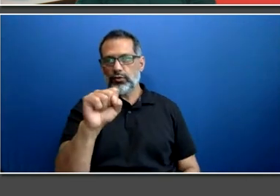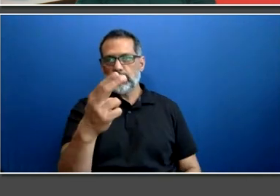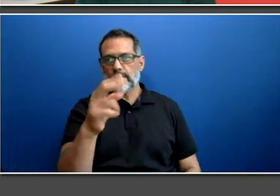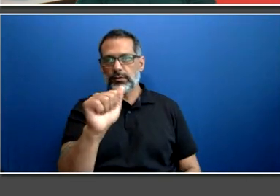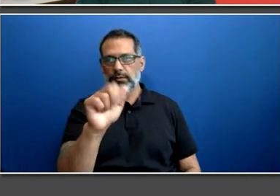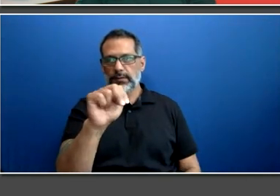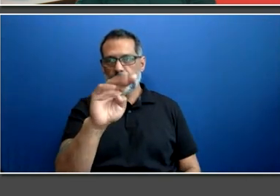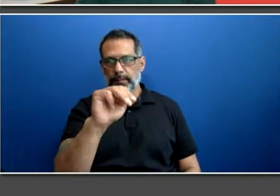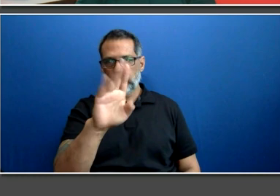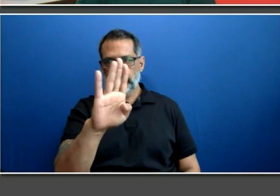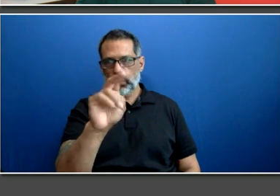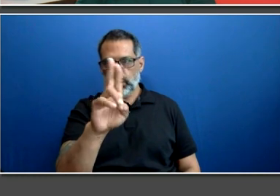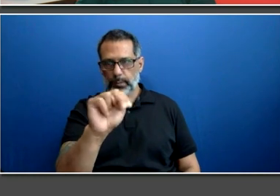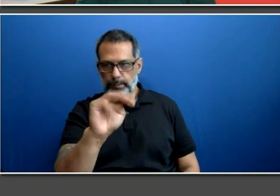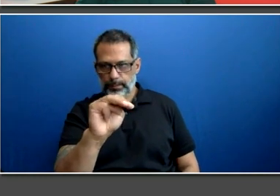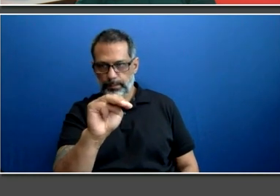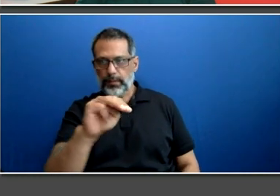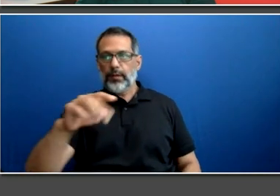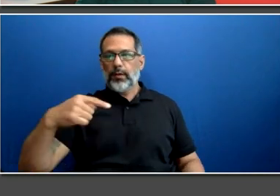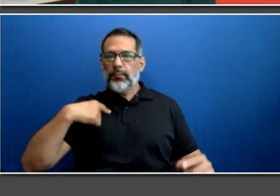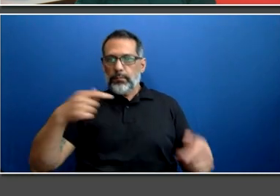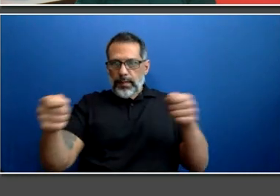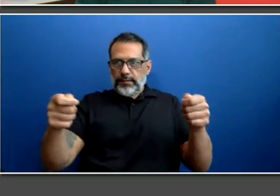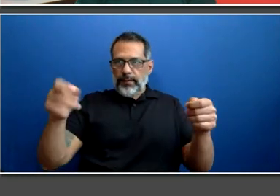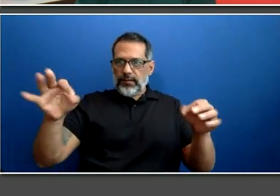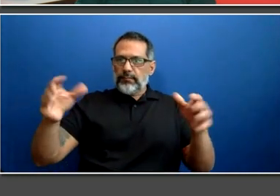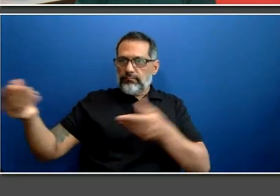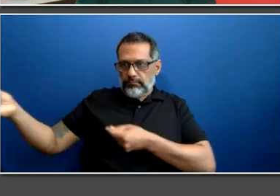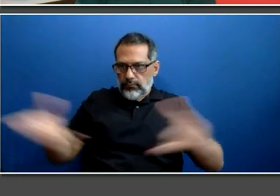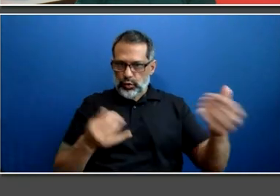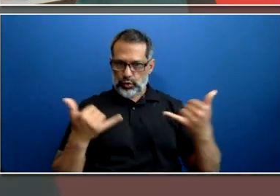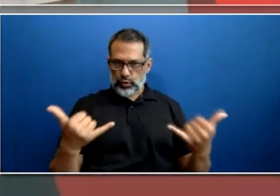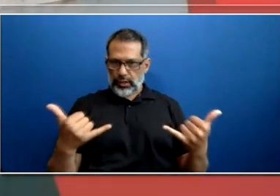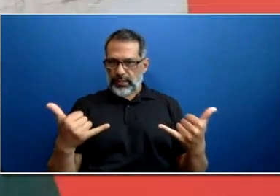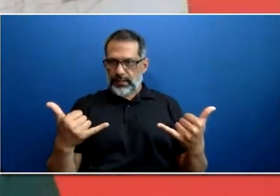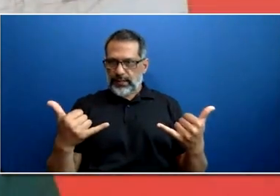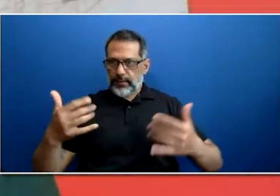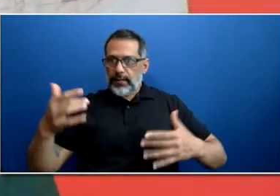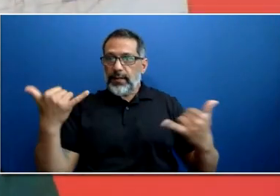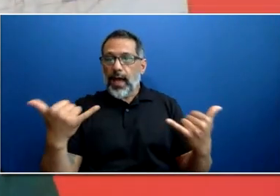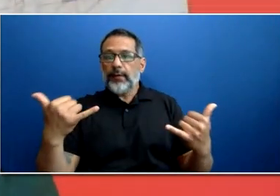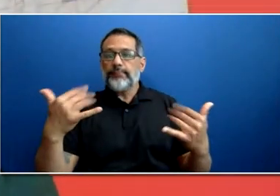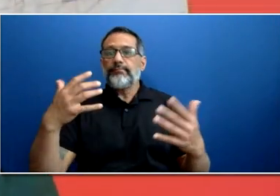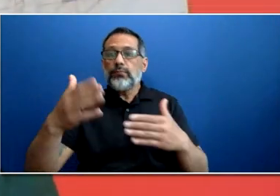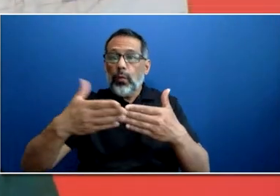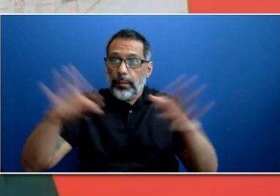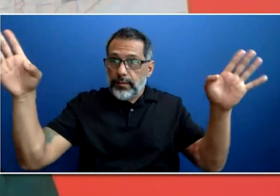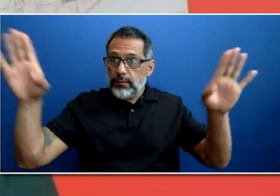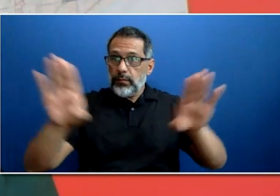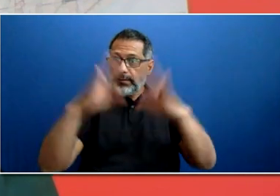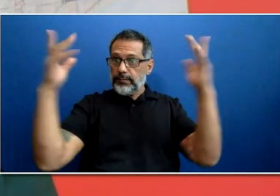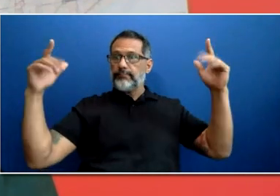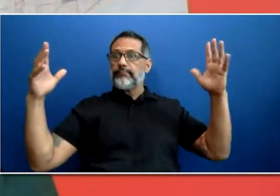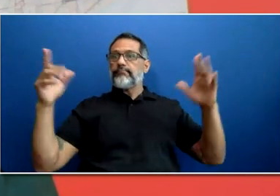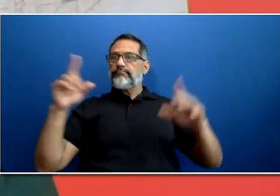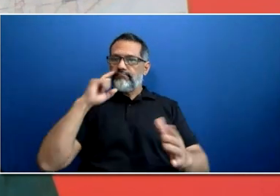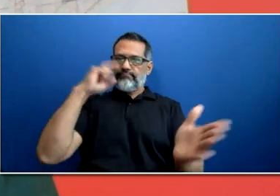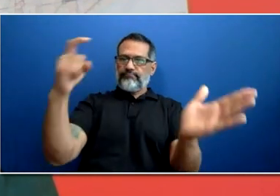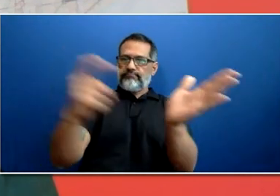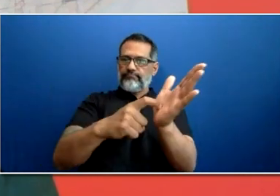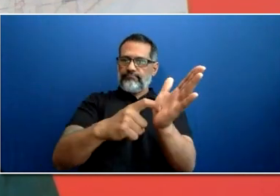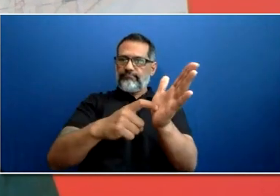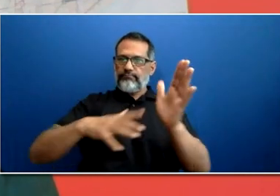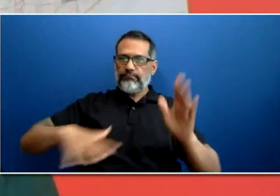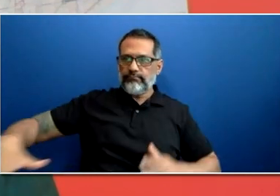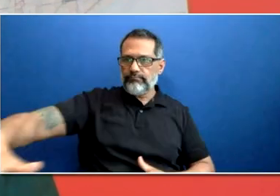like to open today's session with a land acknowledgement. The land acknowledgement is considered a first step to acknowledge and